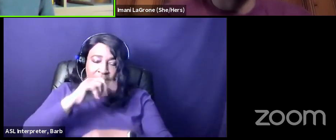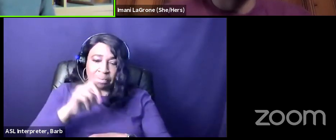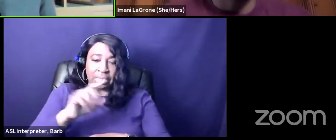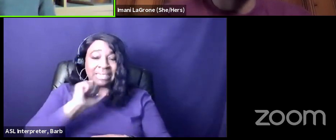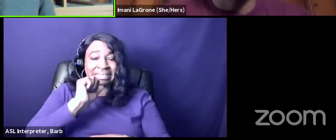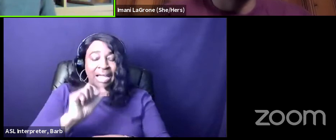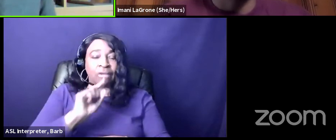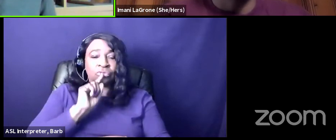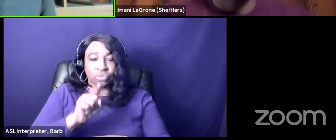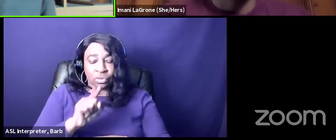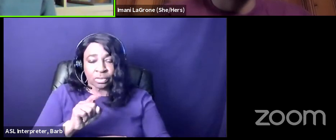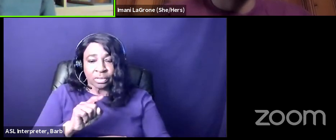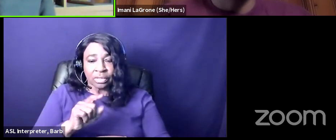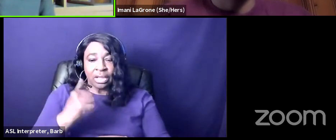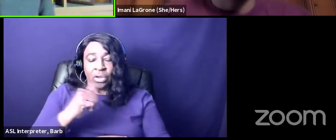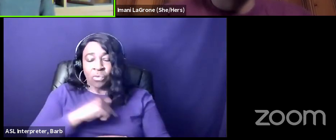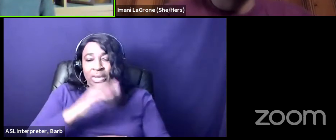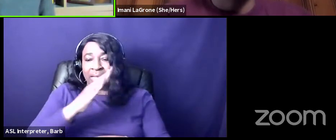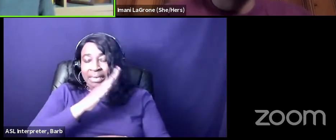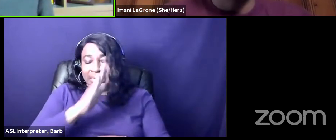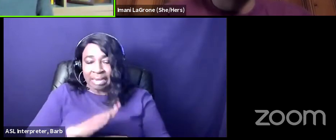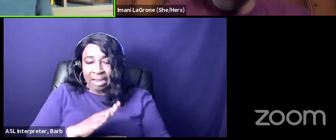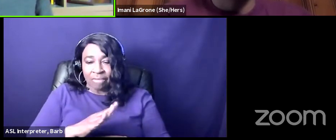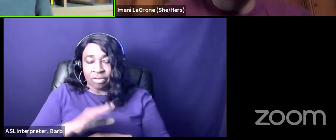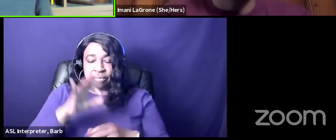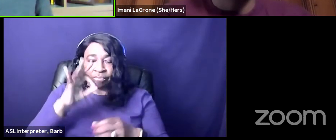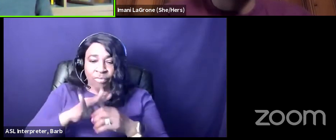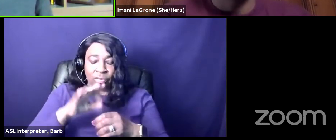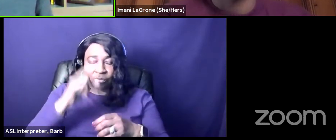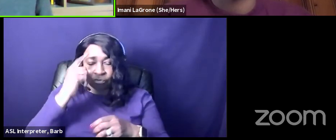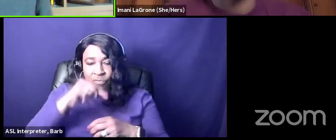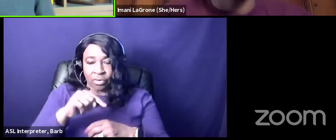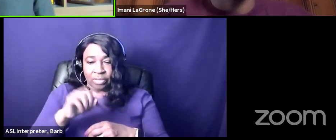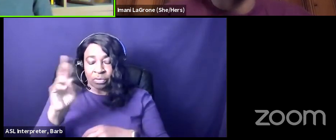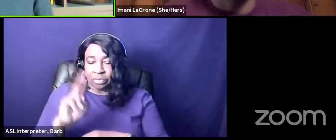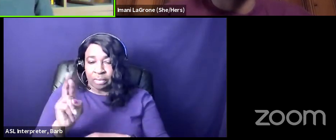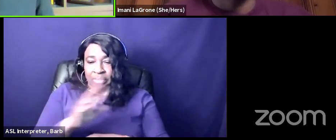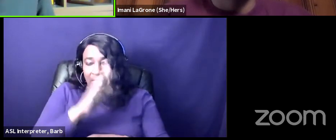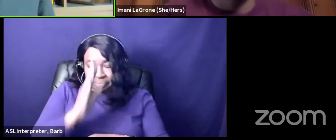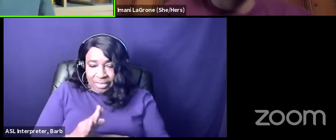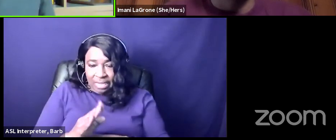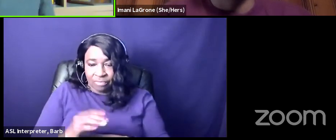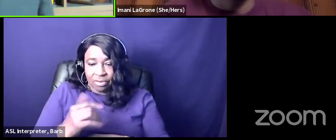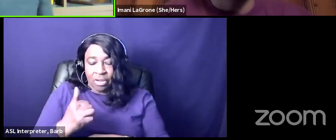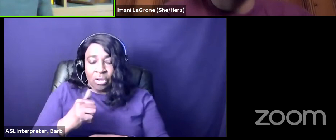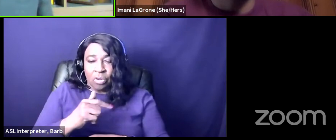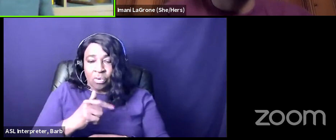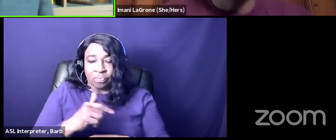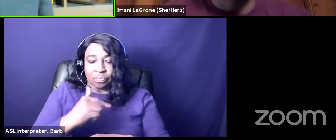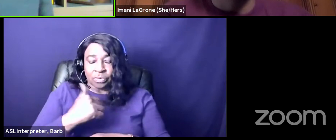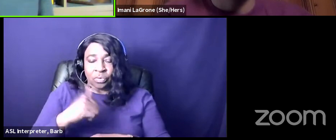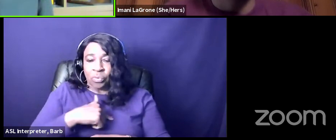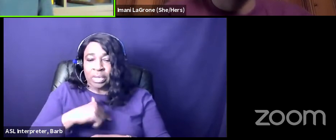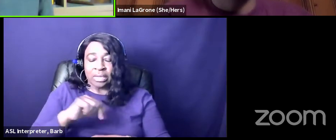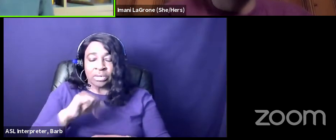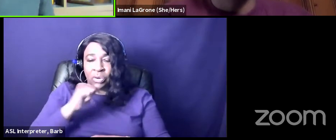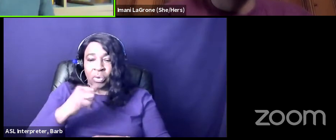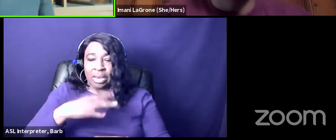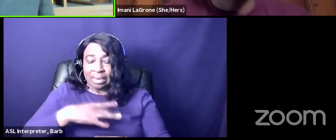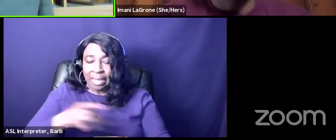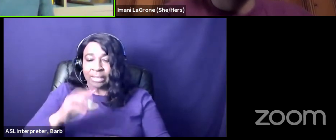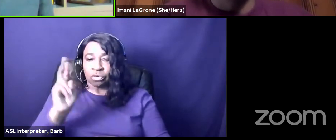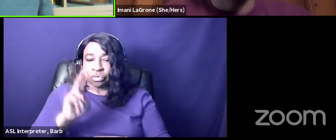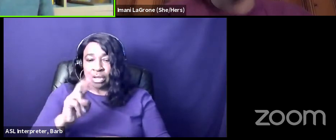presidential elections roughly like 96 percent of black women vote for the democratic party candidate right we are immune to the republican party we do not want